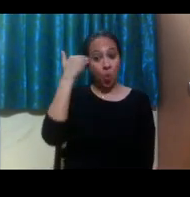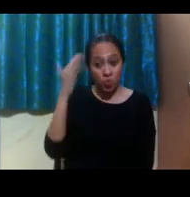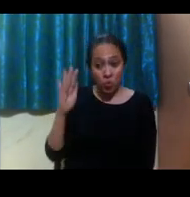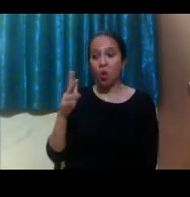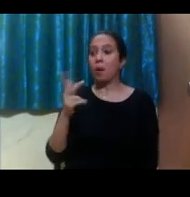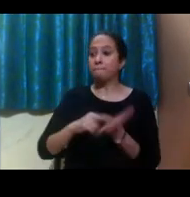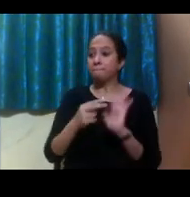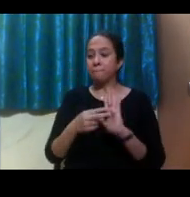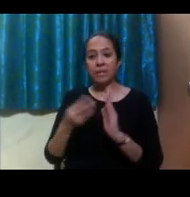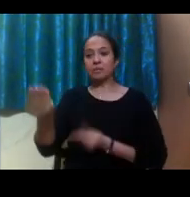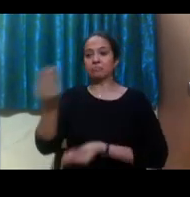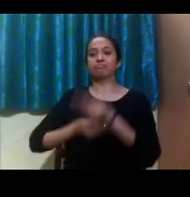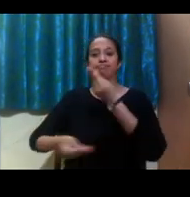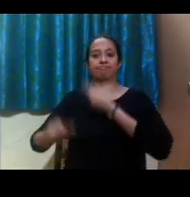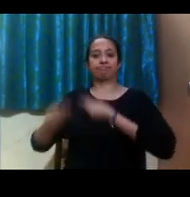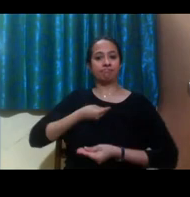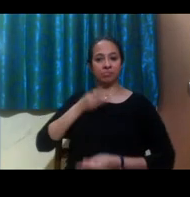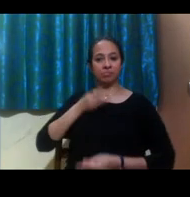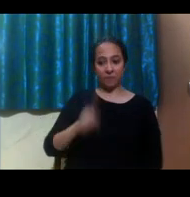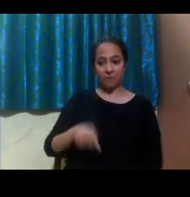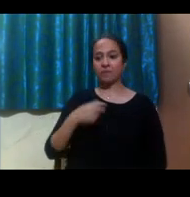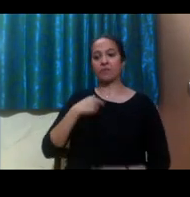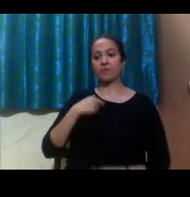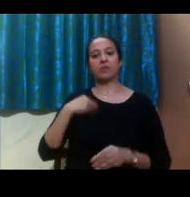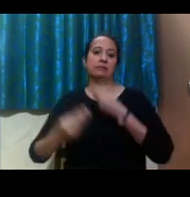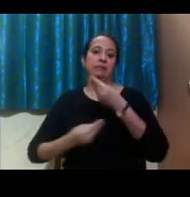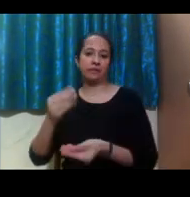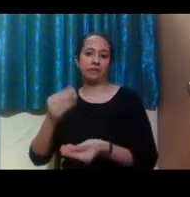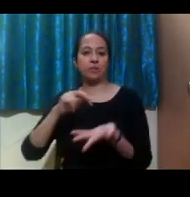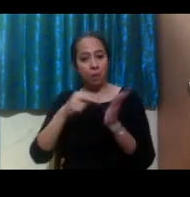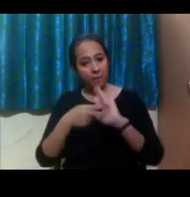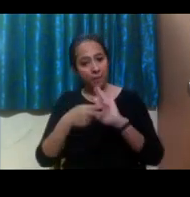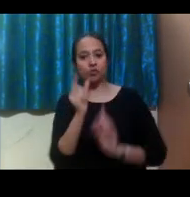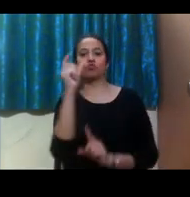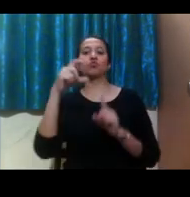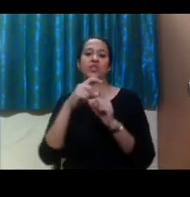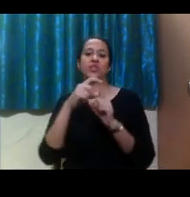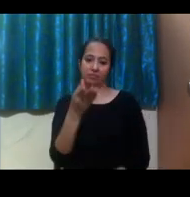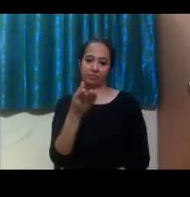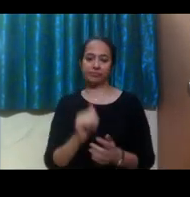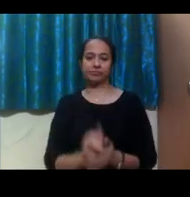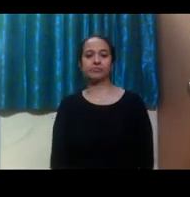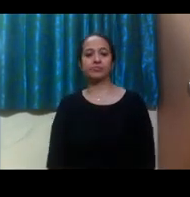something because we didn't think about it. So that's what universal design is. Next slide, please.